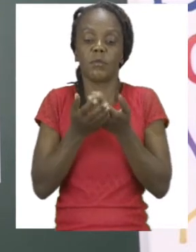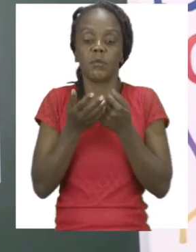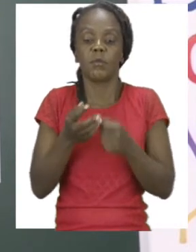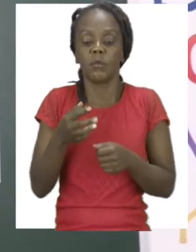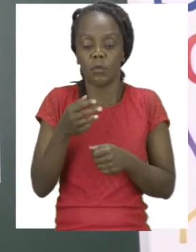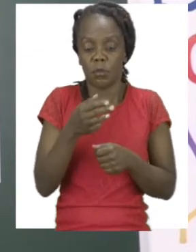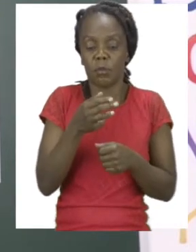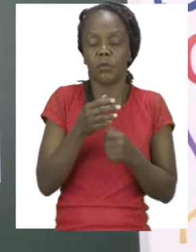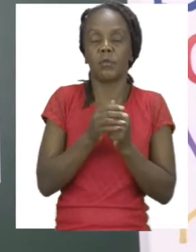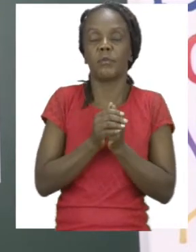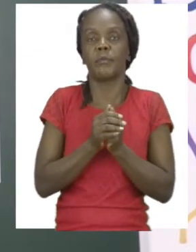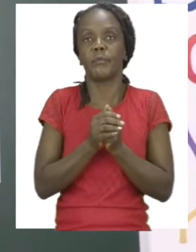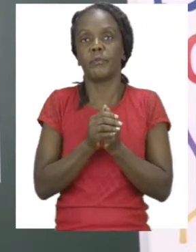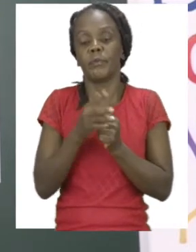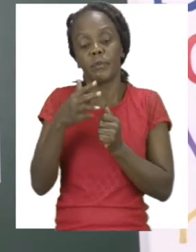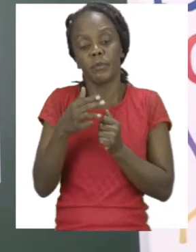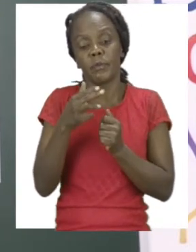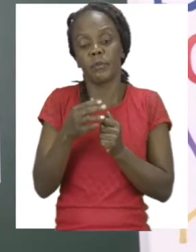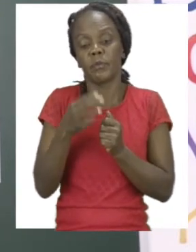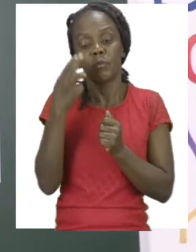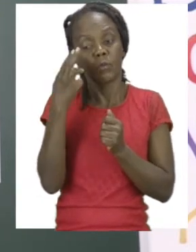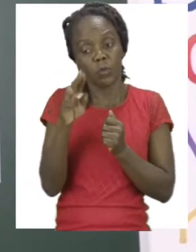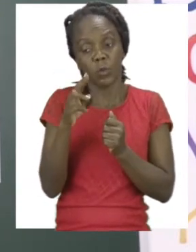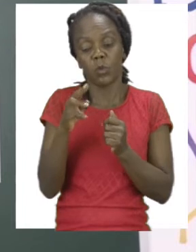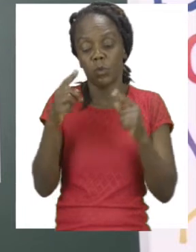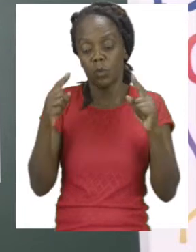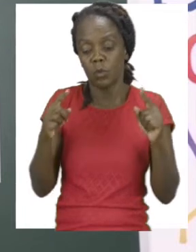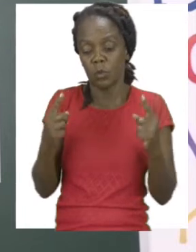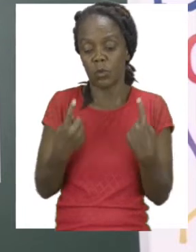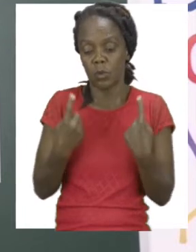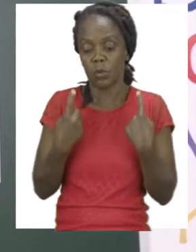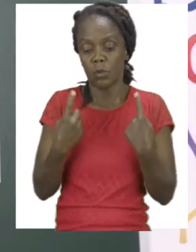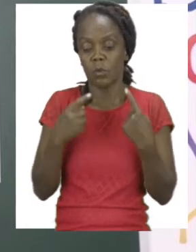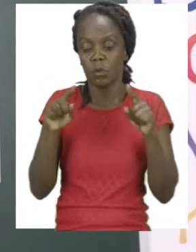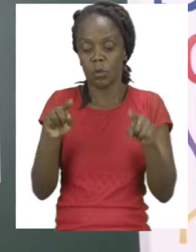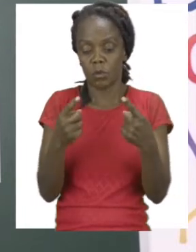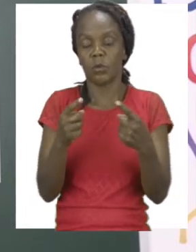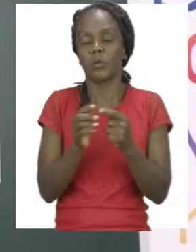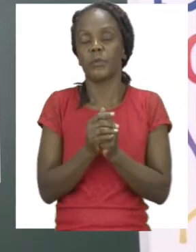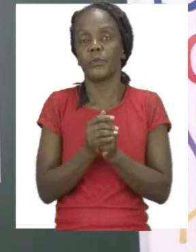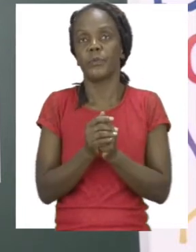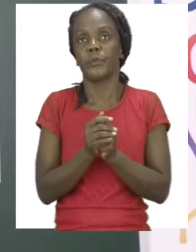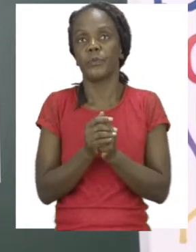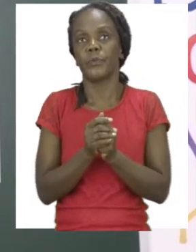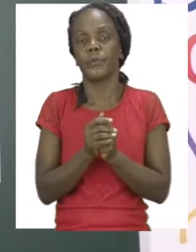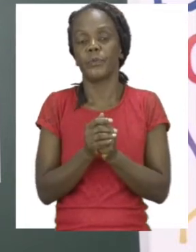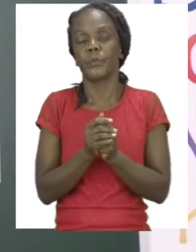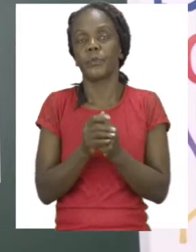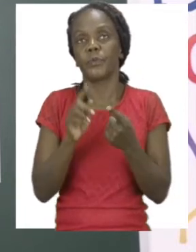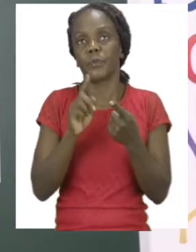the next thing that you are going to need is some glue. This is print stick glue, which means that it can come up